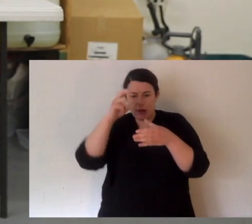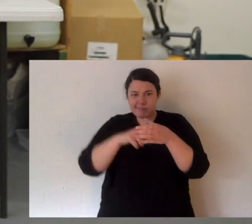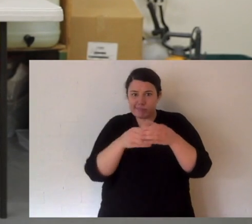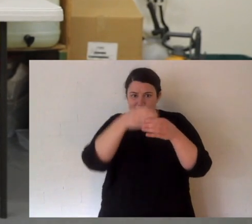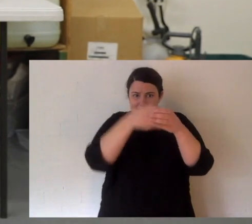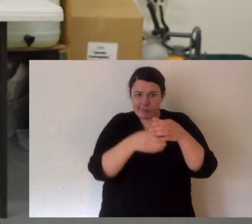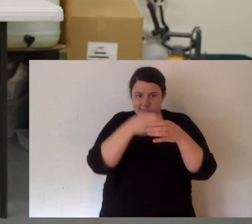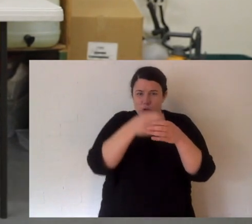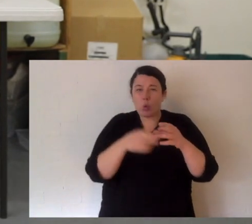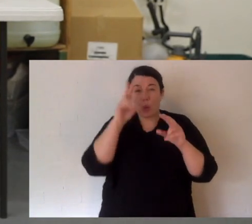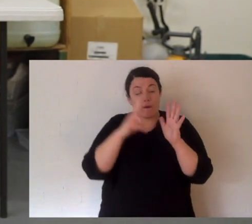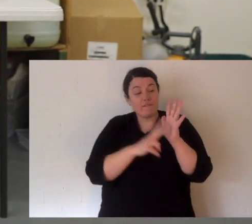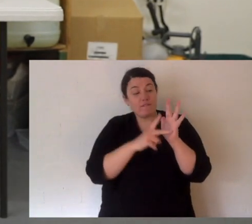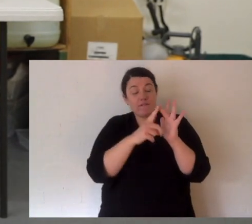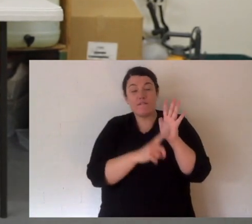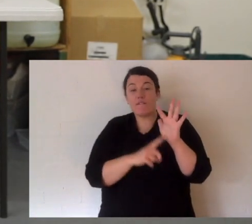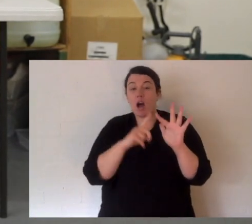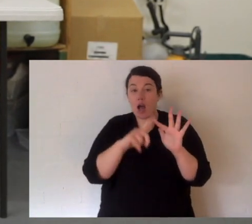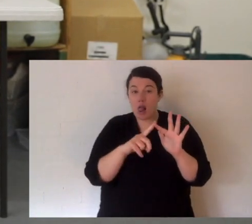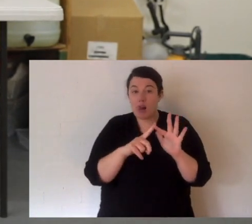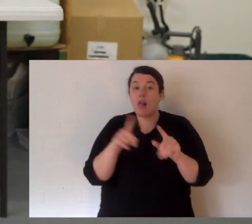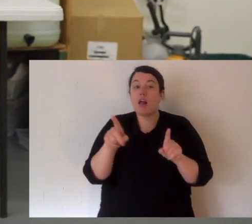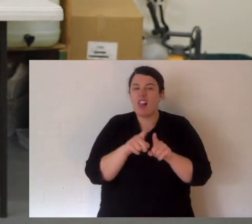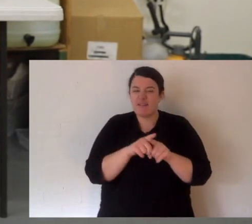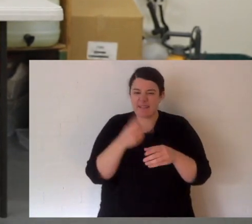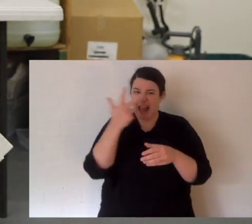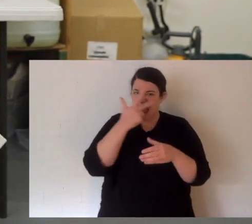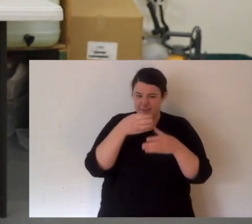It's like that. You've got to be careful. Spot where your snake is.